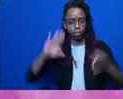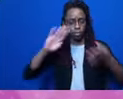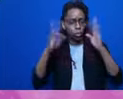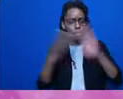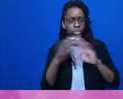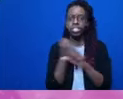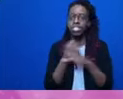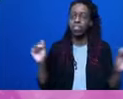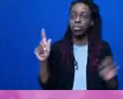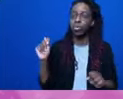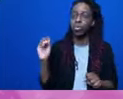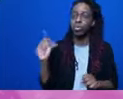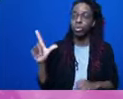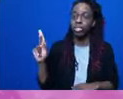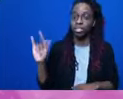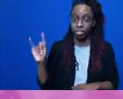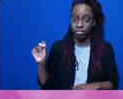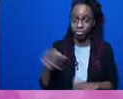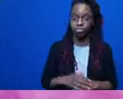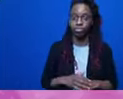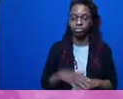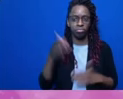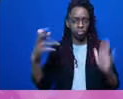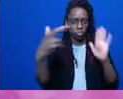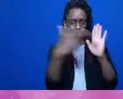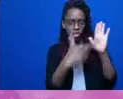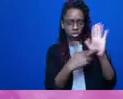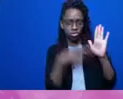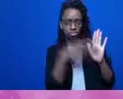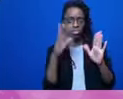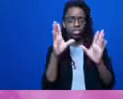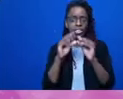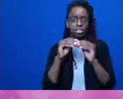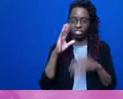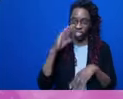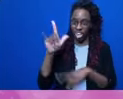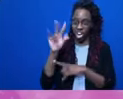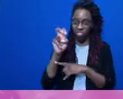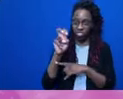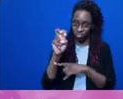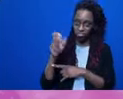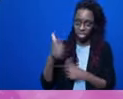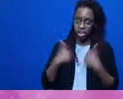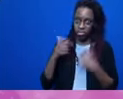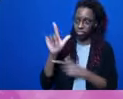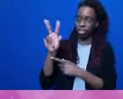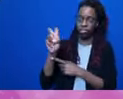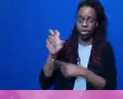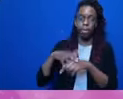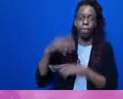Registration for that session will go live on March 11th. I'm going to put in the chat